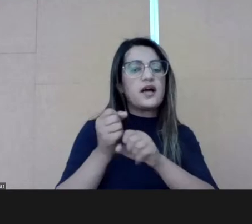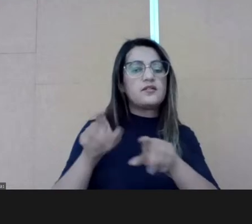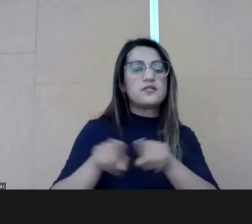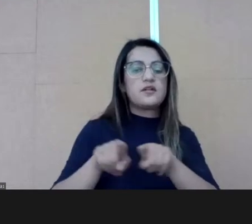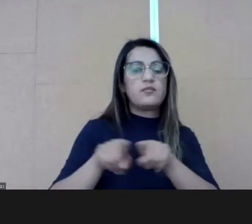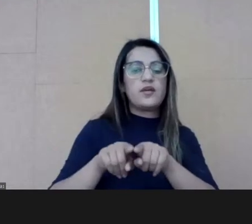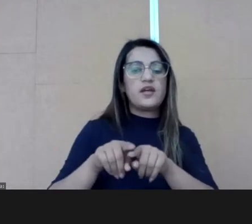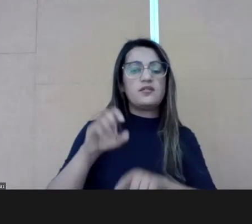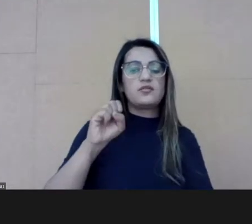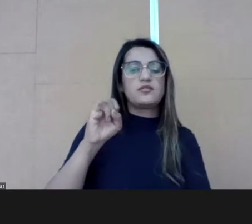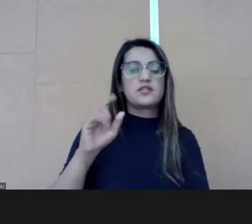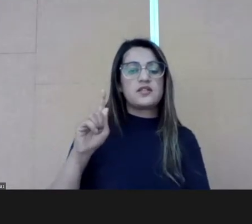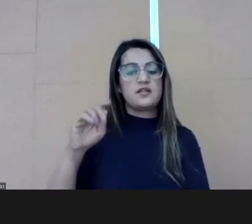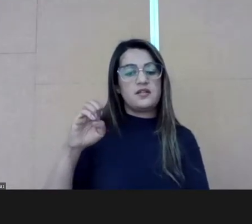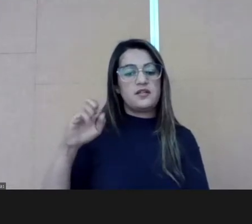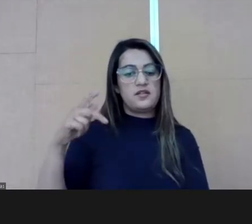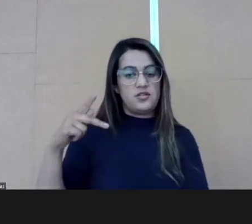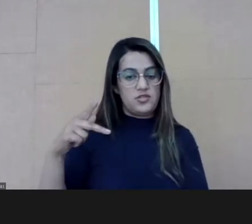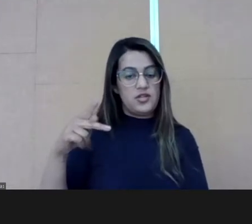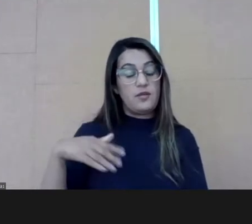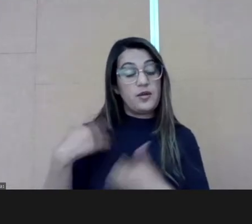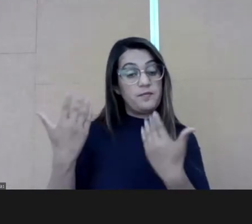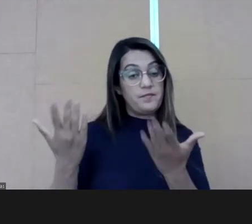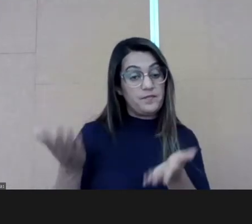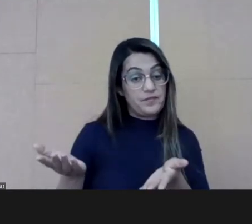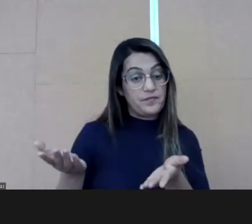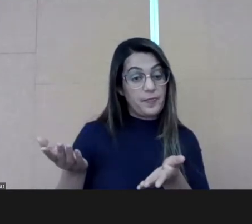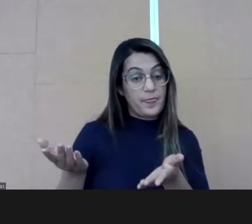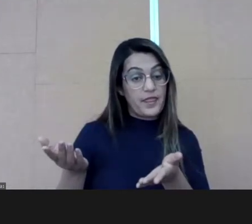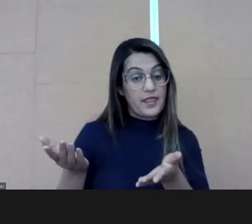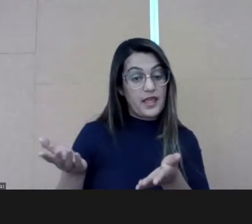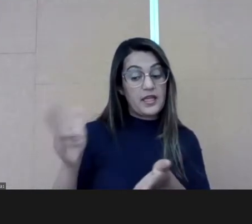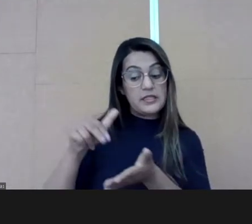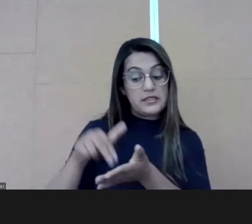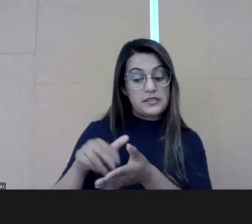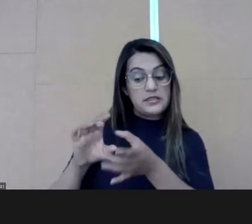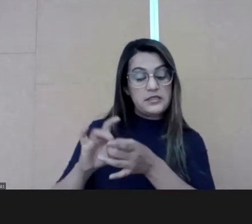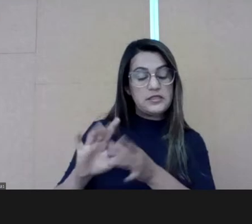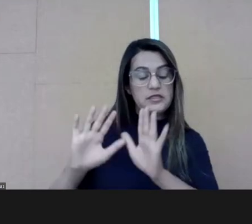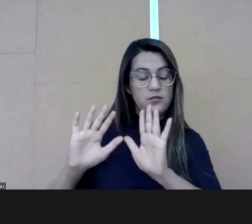census with CGEP data and it's available now.